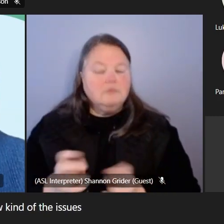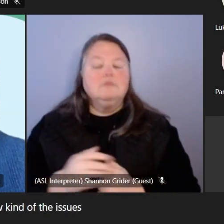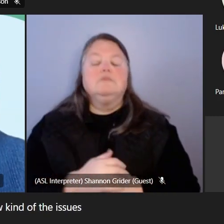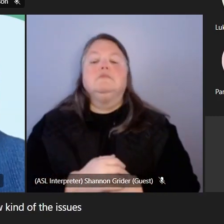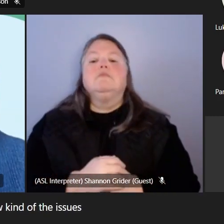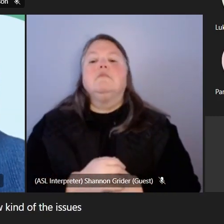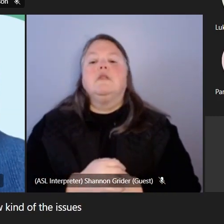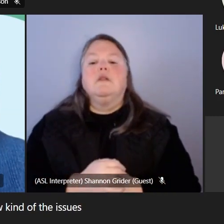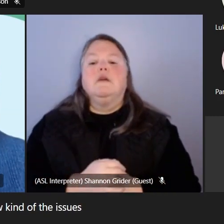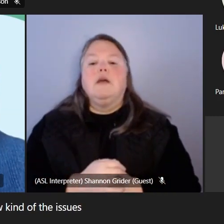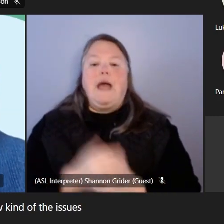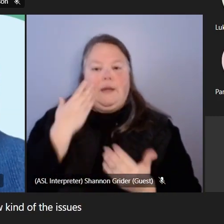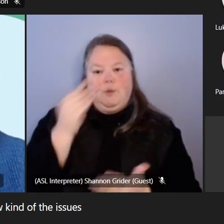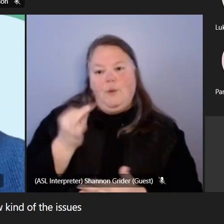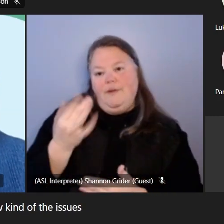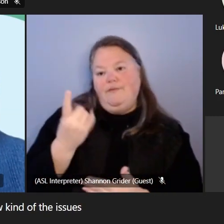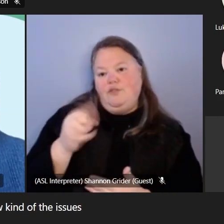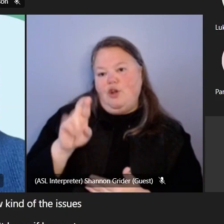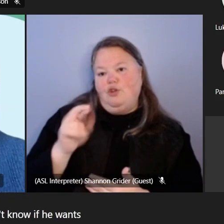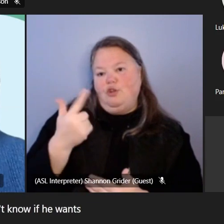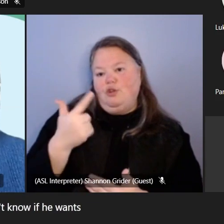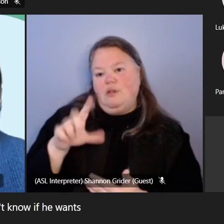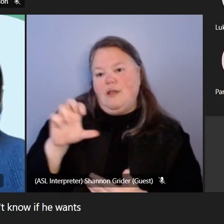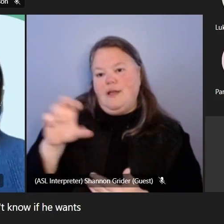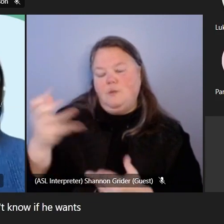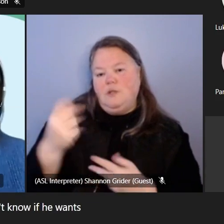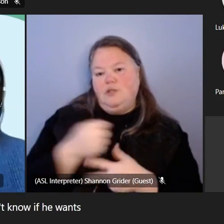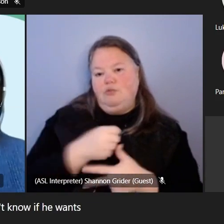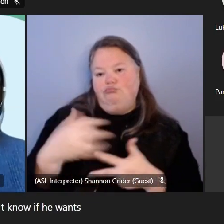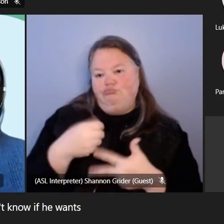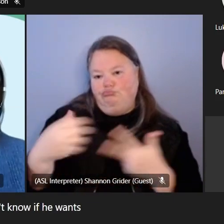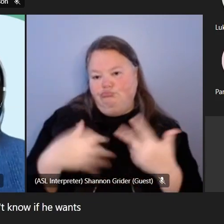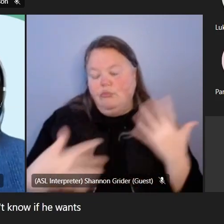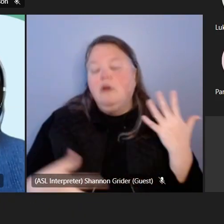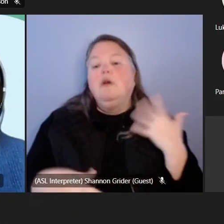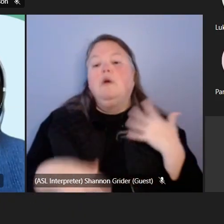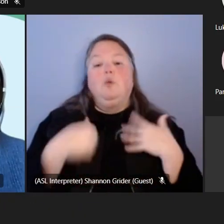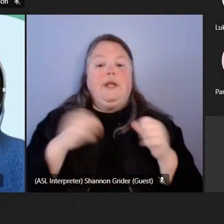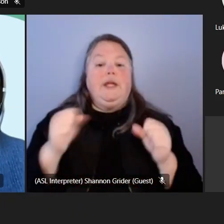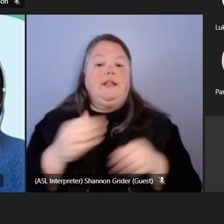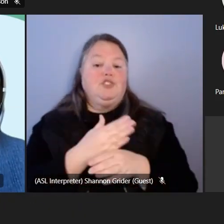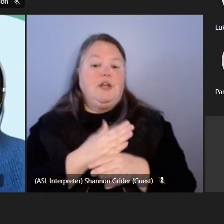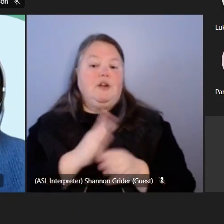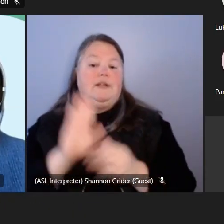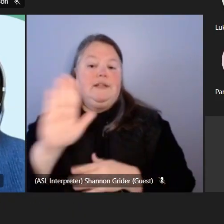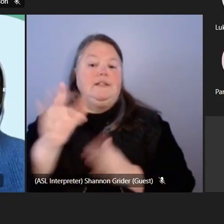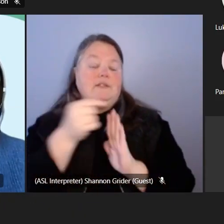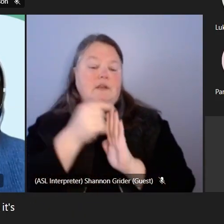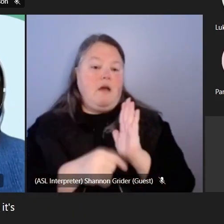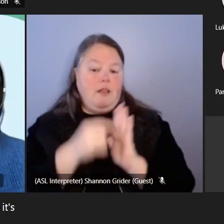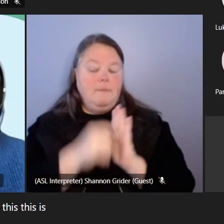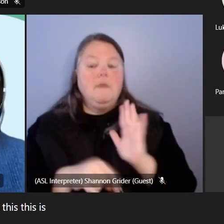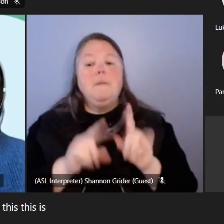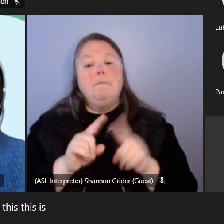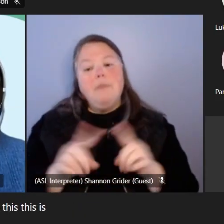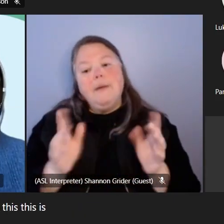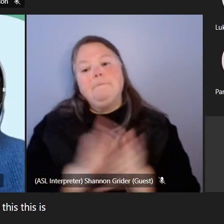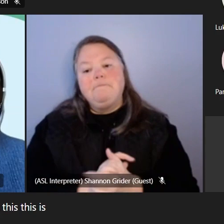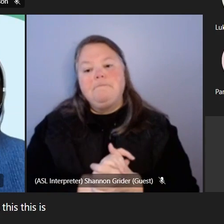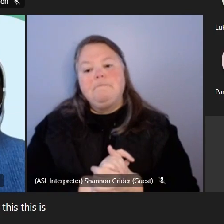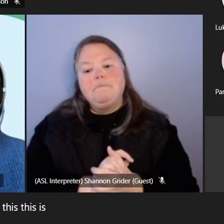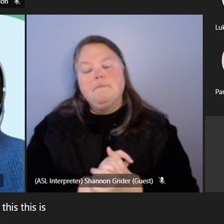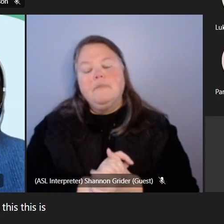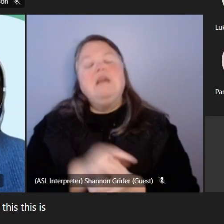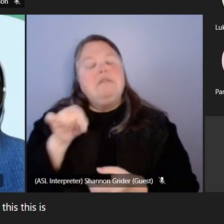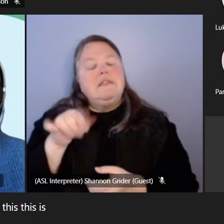at here and i don't know if he wants to expand any more on that we can certainly share with you the column that he has had um but this is definitely going to be